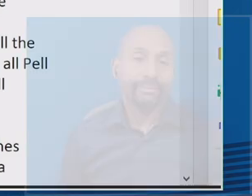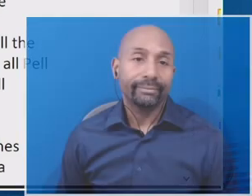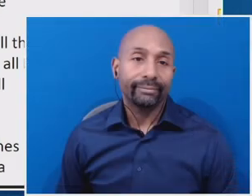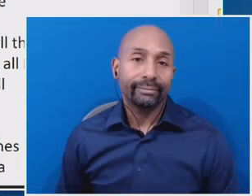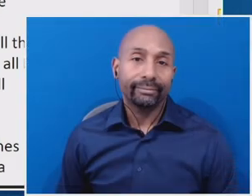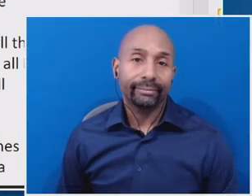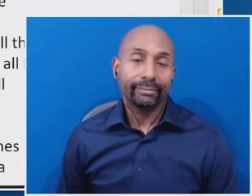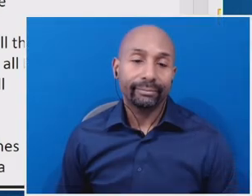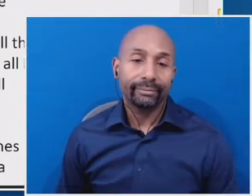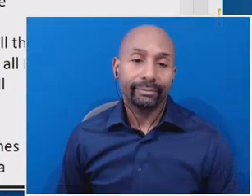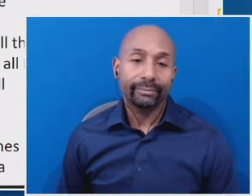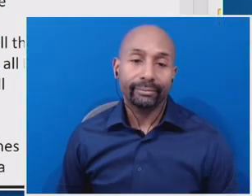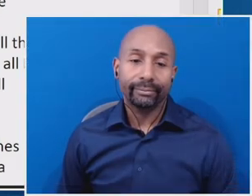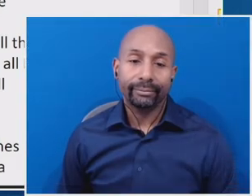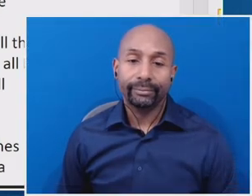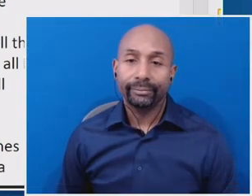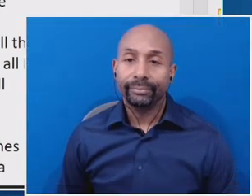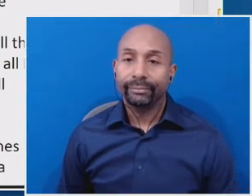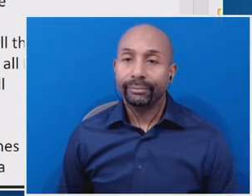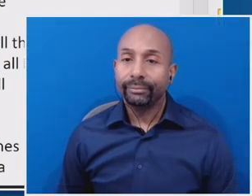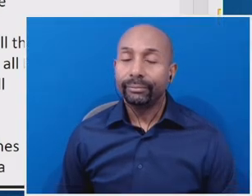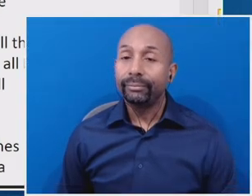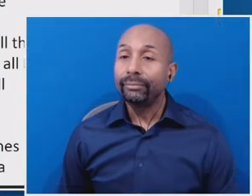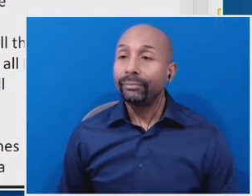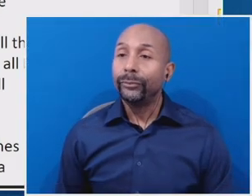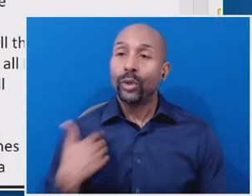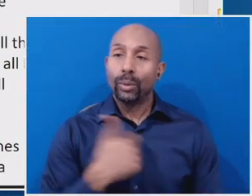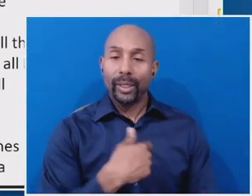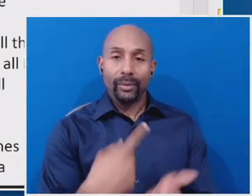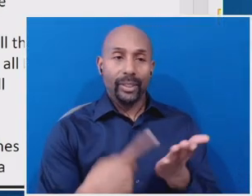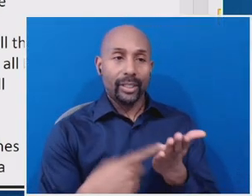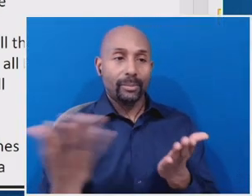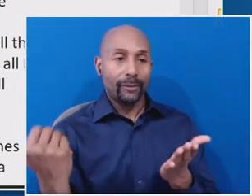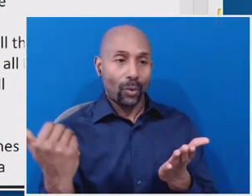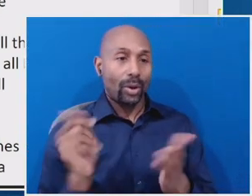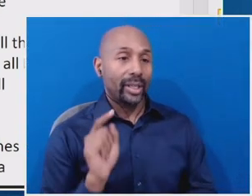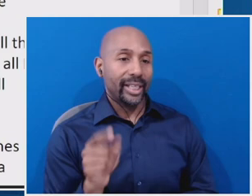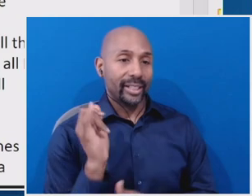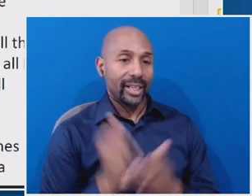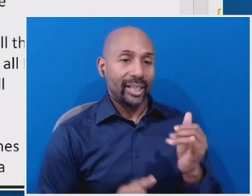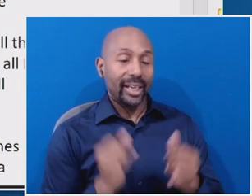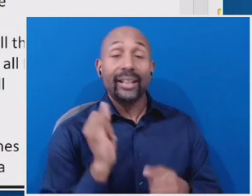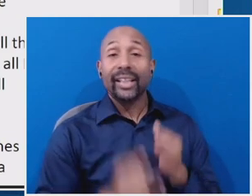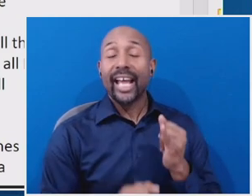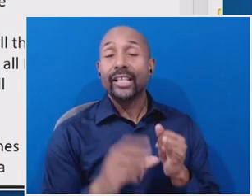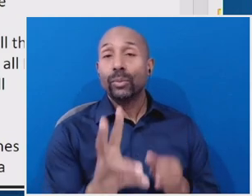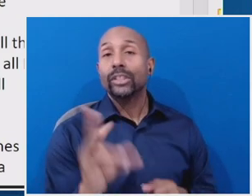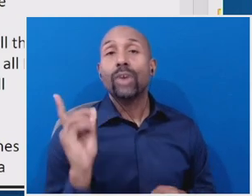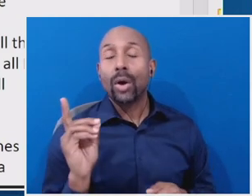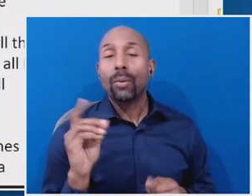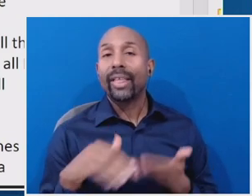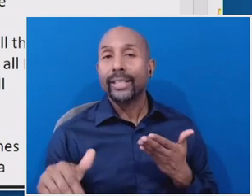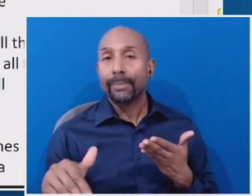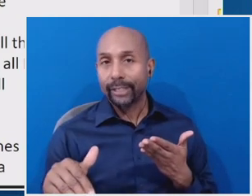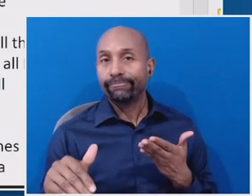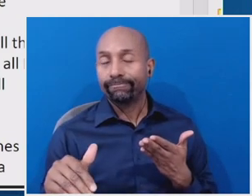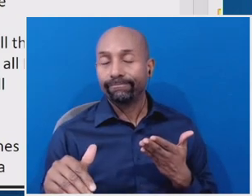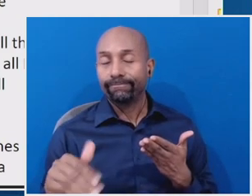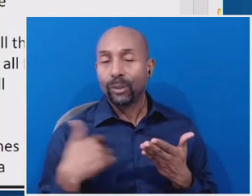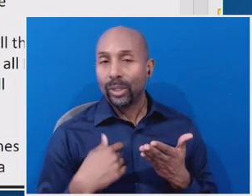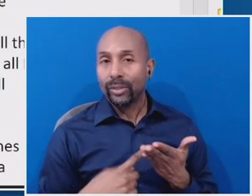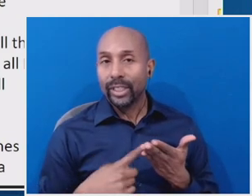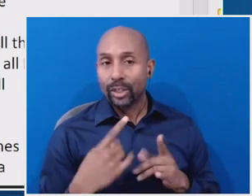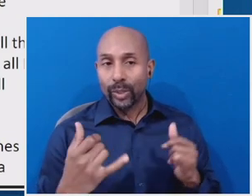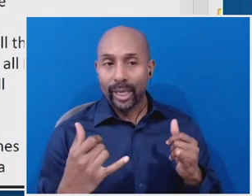and, uh, as we were talking about earlier, um, this is the, uh, the last withdrawal exemption that we'll talk about today. Uh, and it pertains, uh,